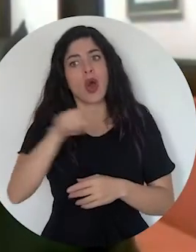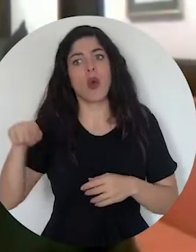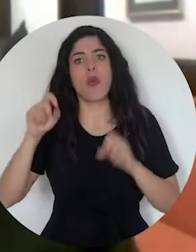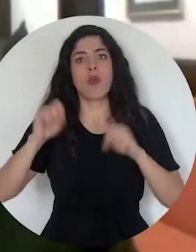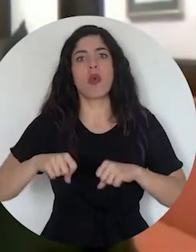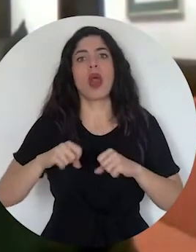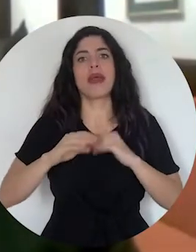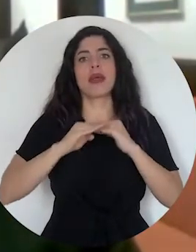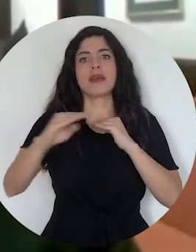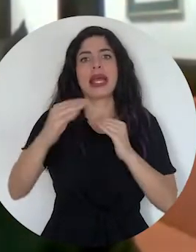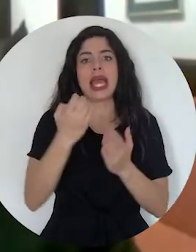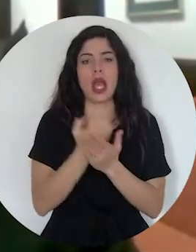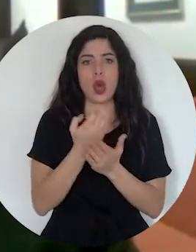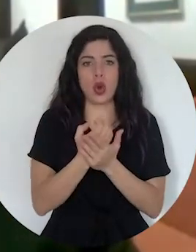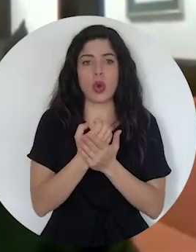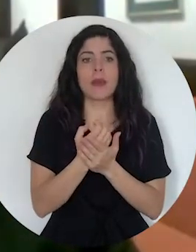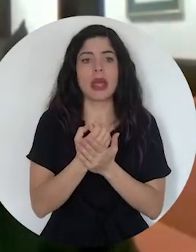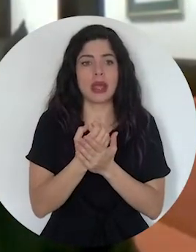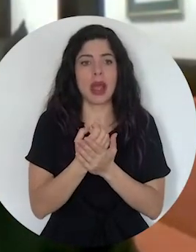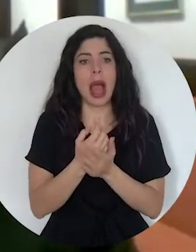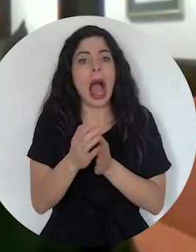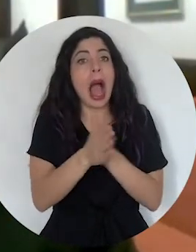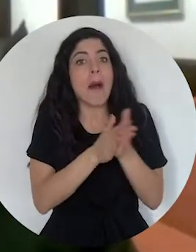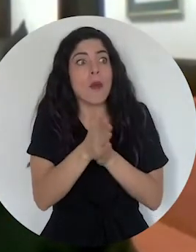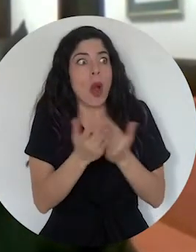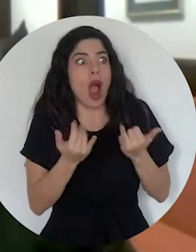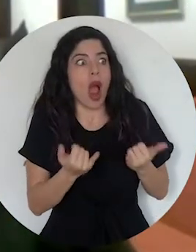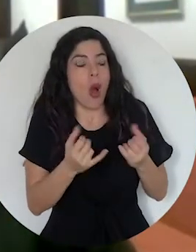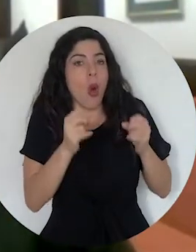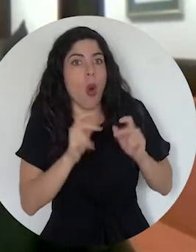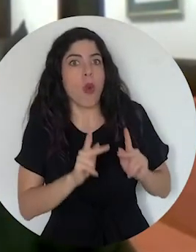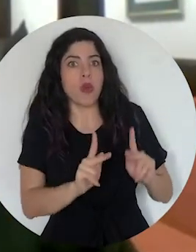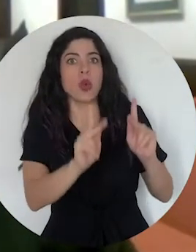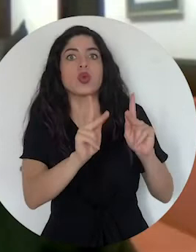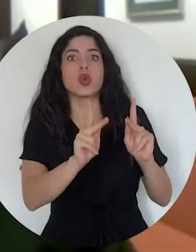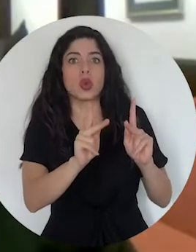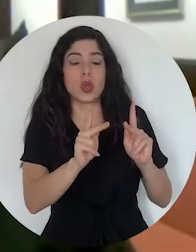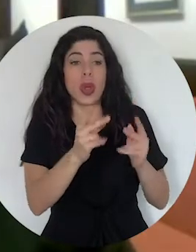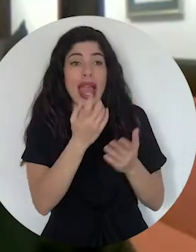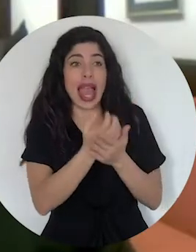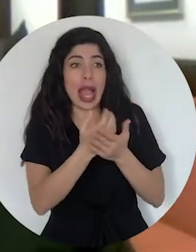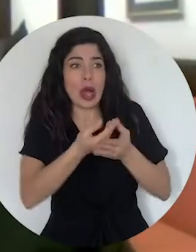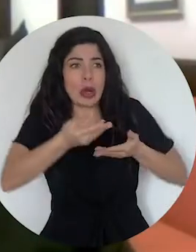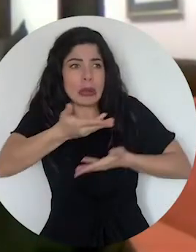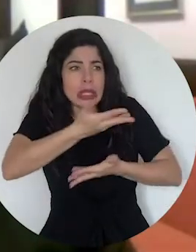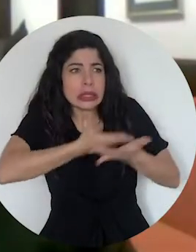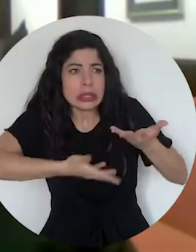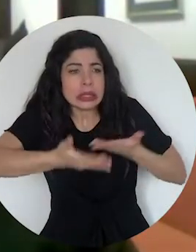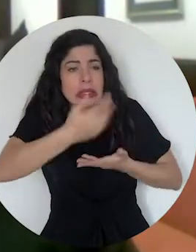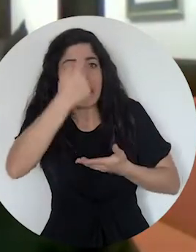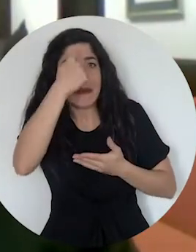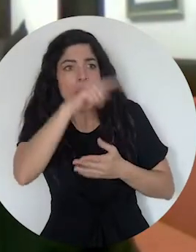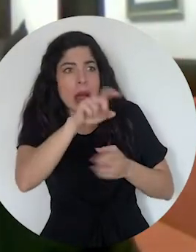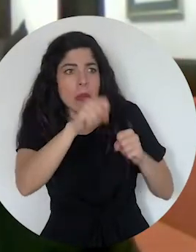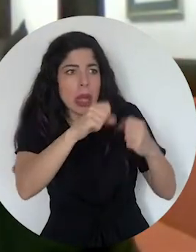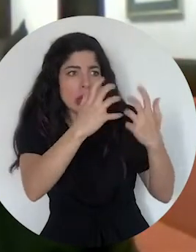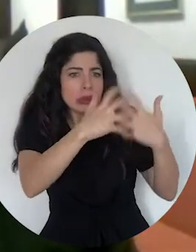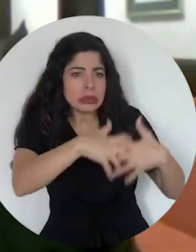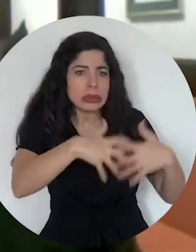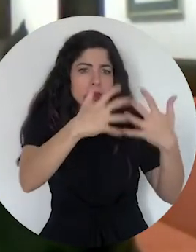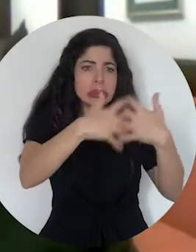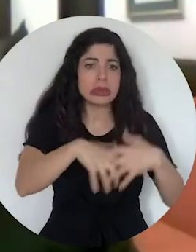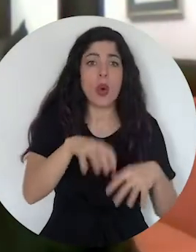economic stability, ceasing the opportunity to align financial flows to resilience, the